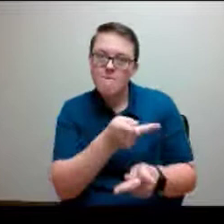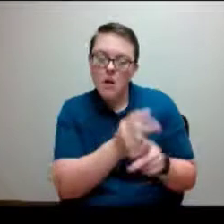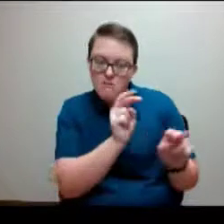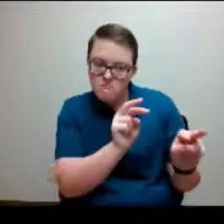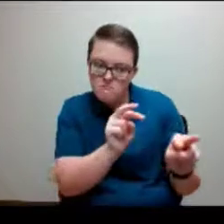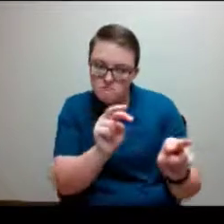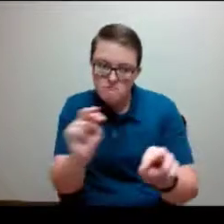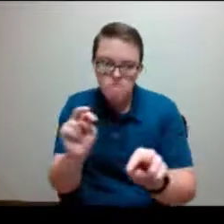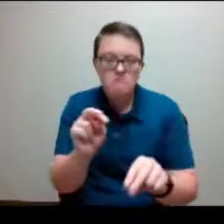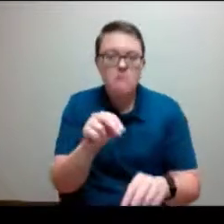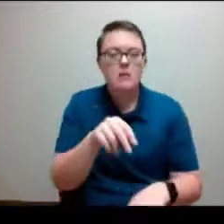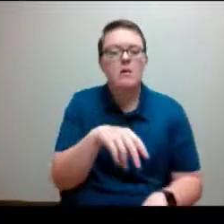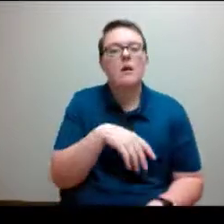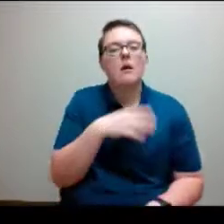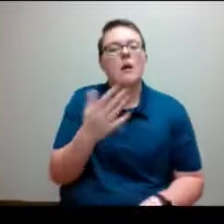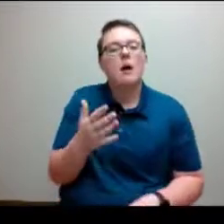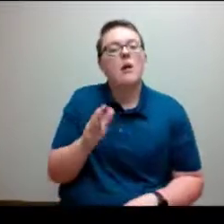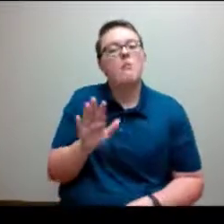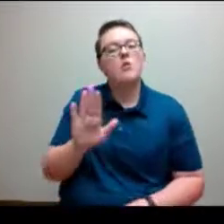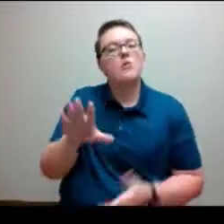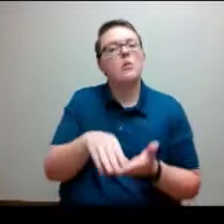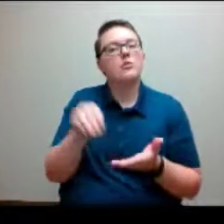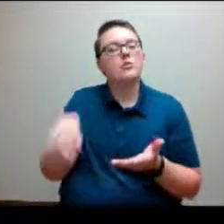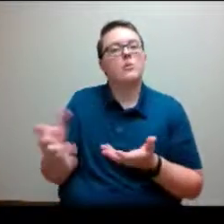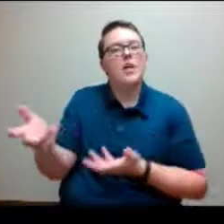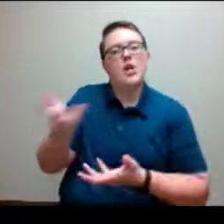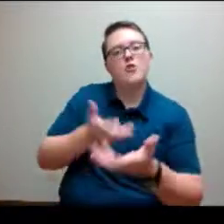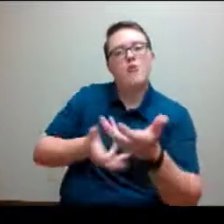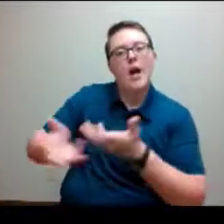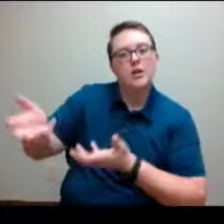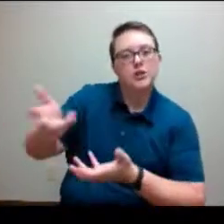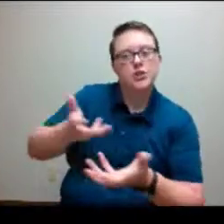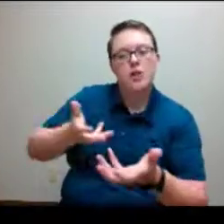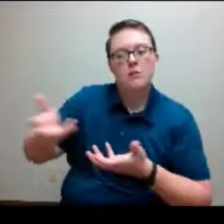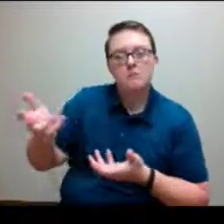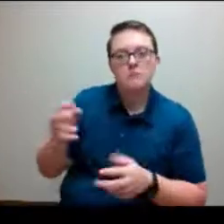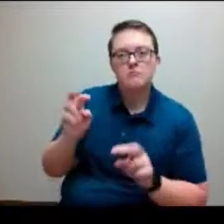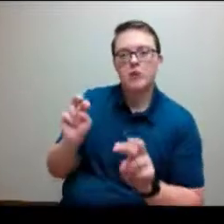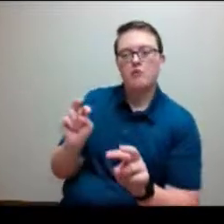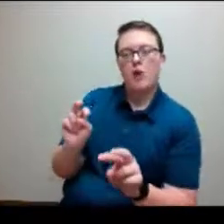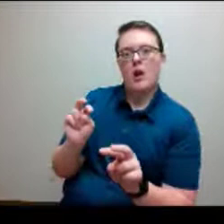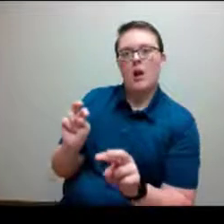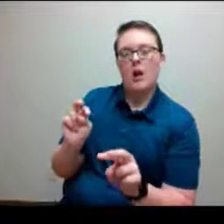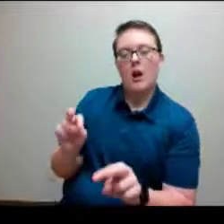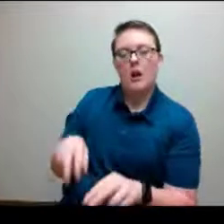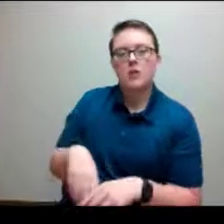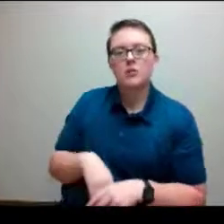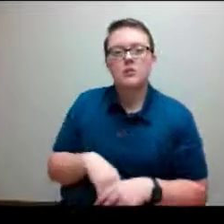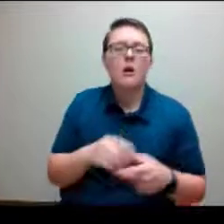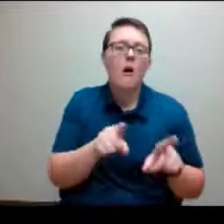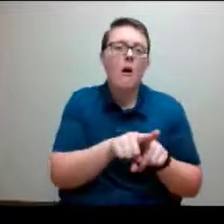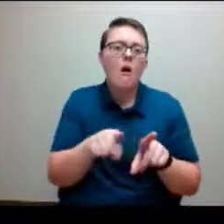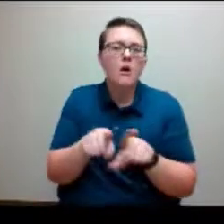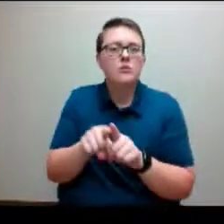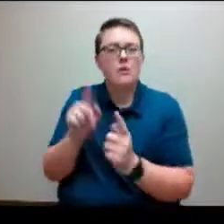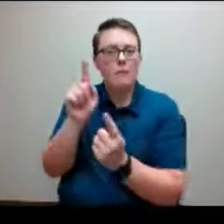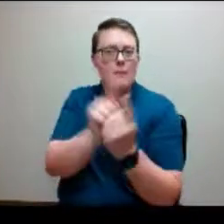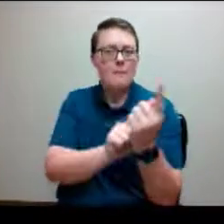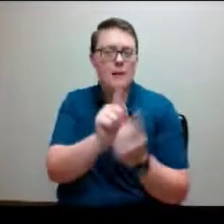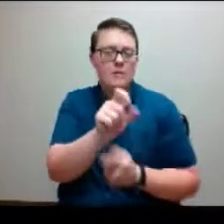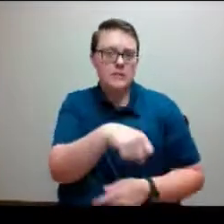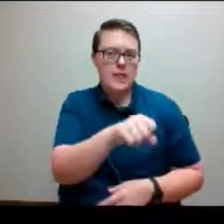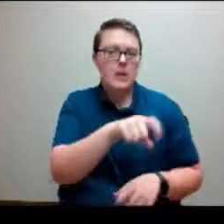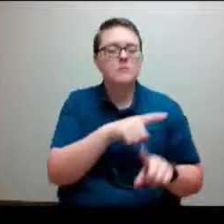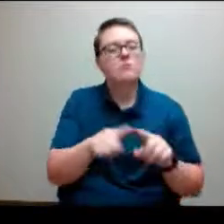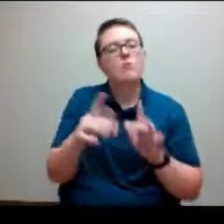the interactions that your students are having in the virtual environment as well as the in-person environment. And